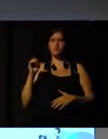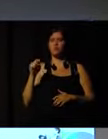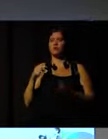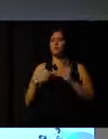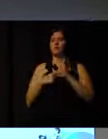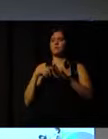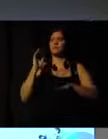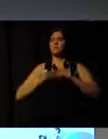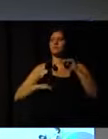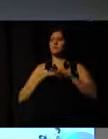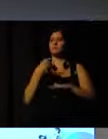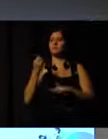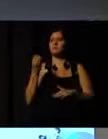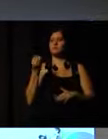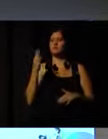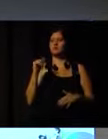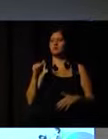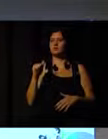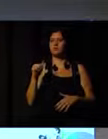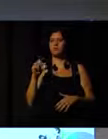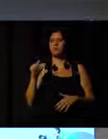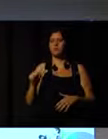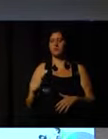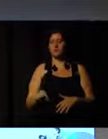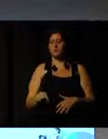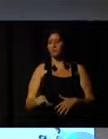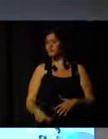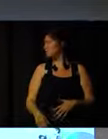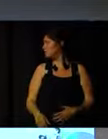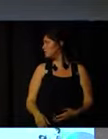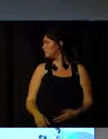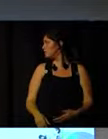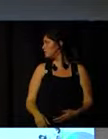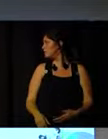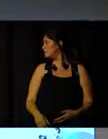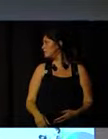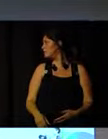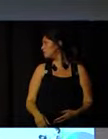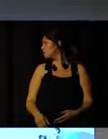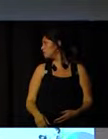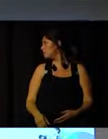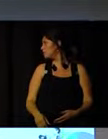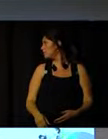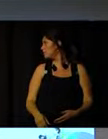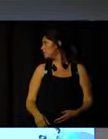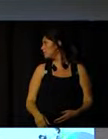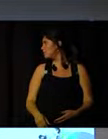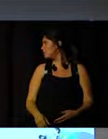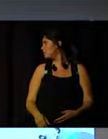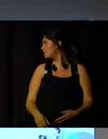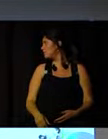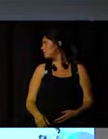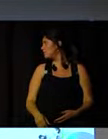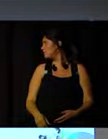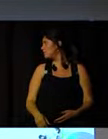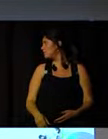equilibrate with cheap labor.